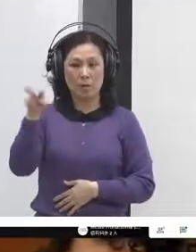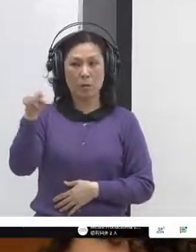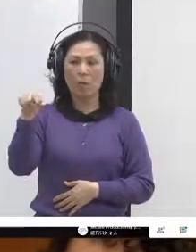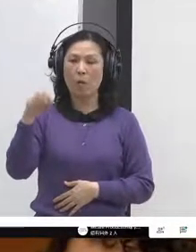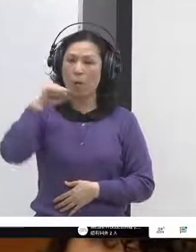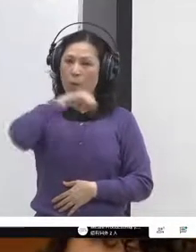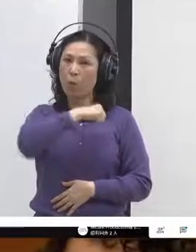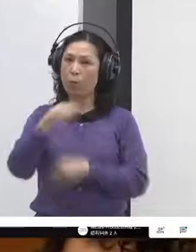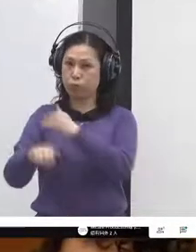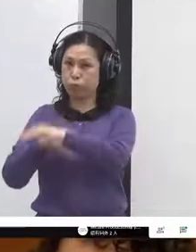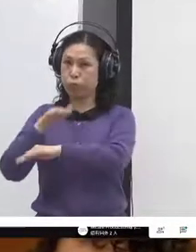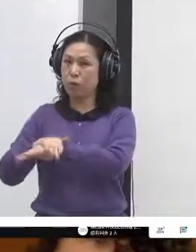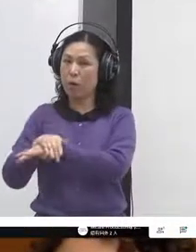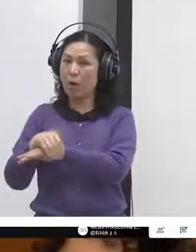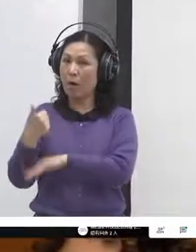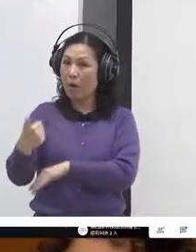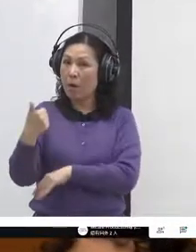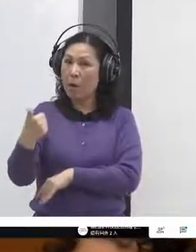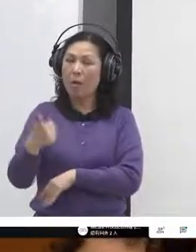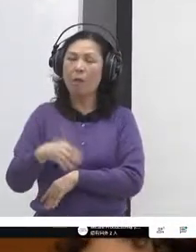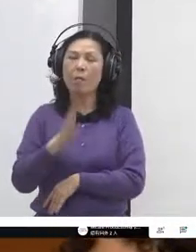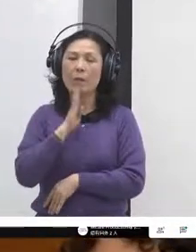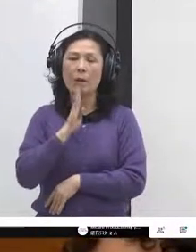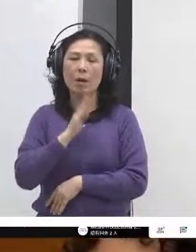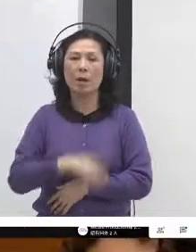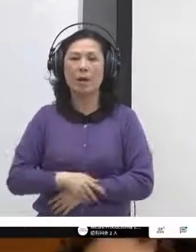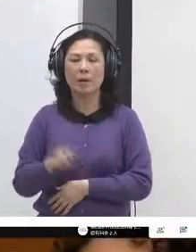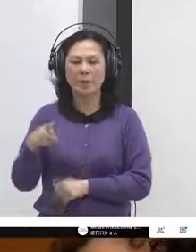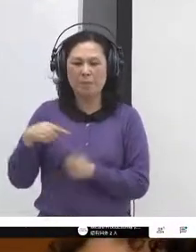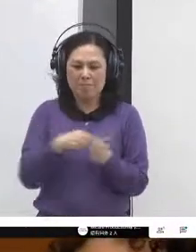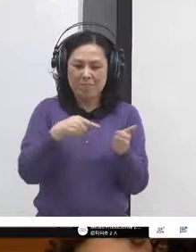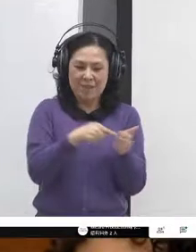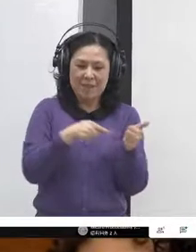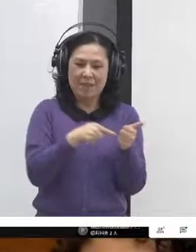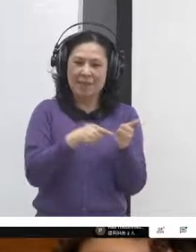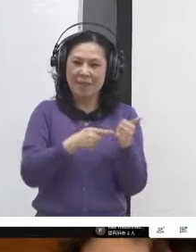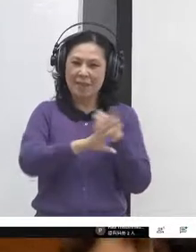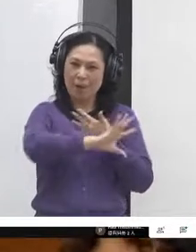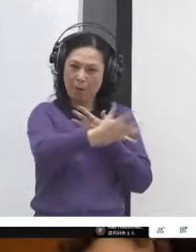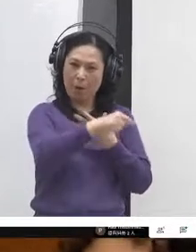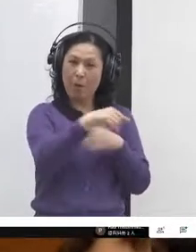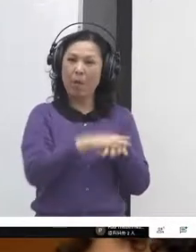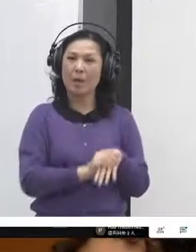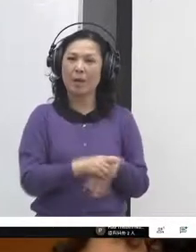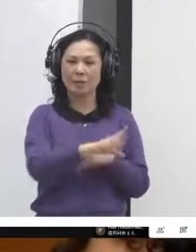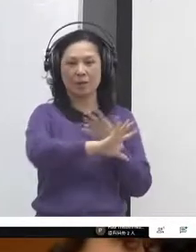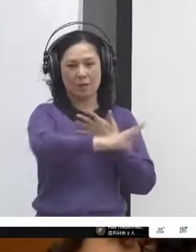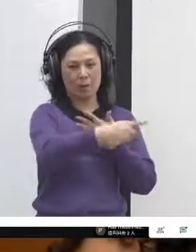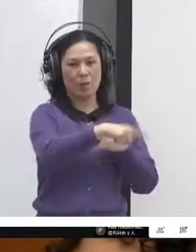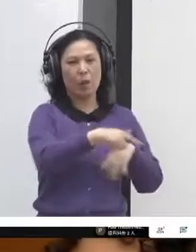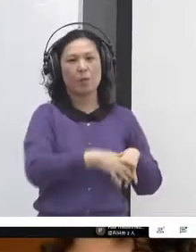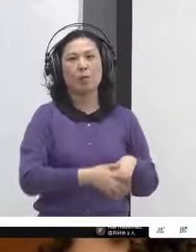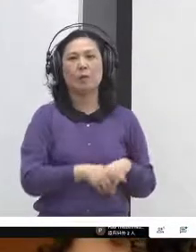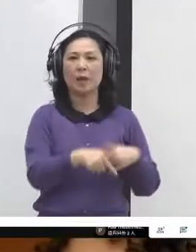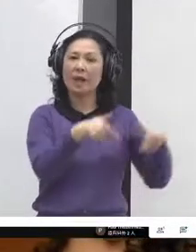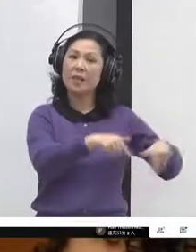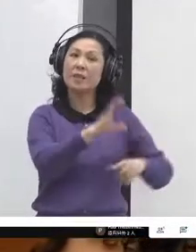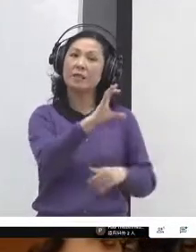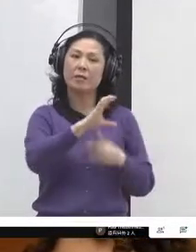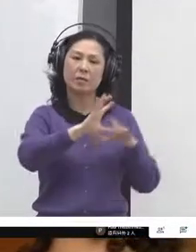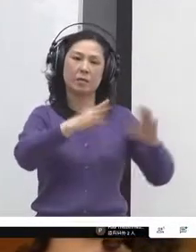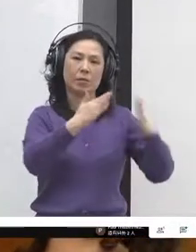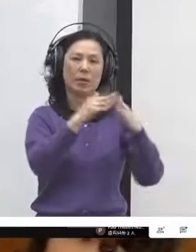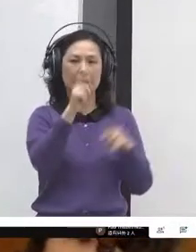practices into broader awareness, especially in the West, and to exchange best practices for how to local